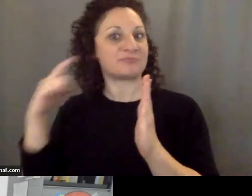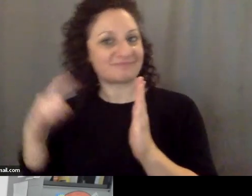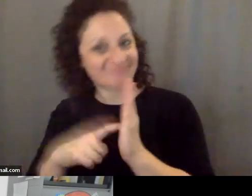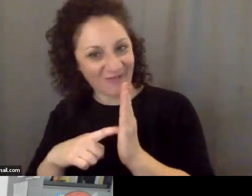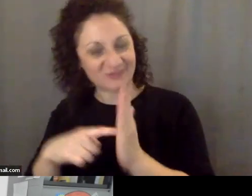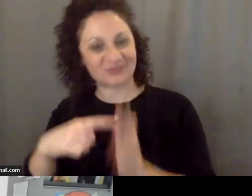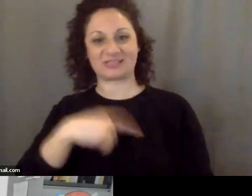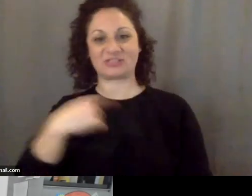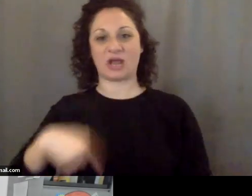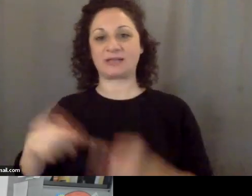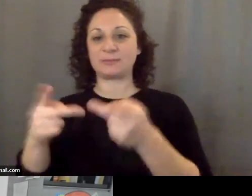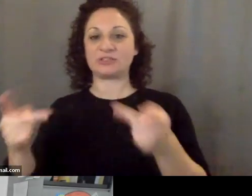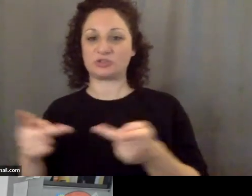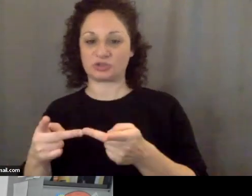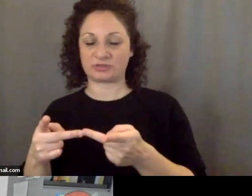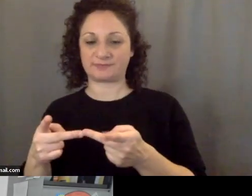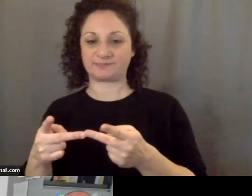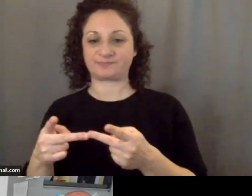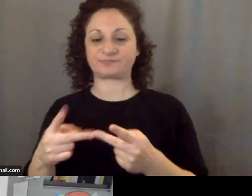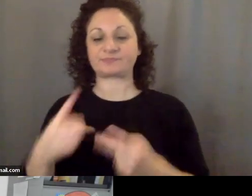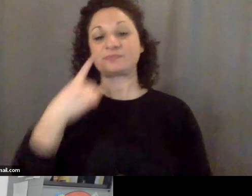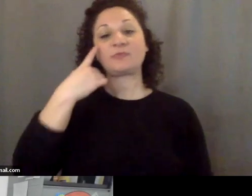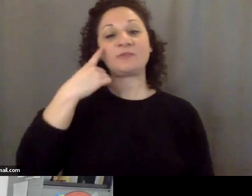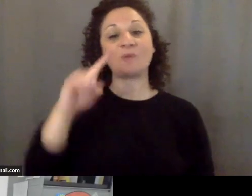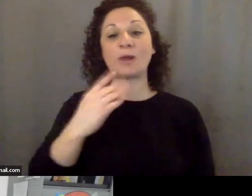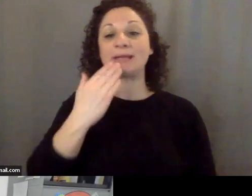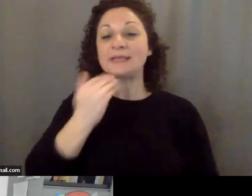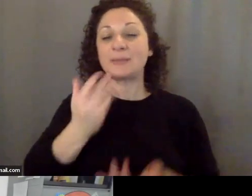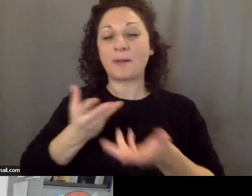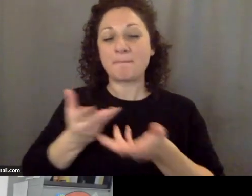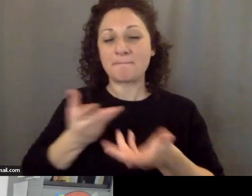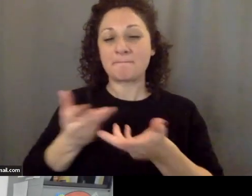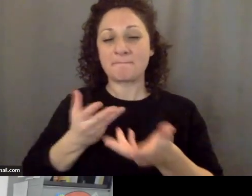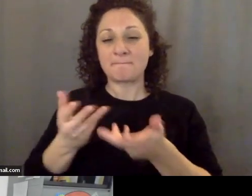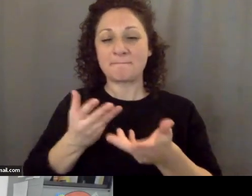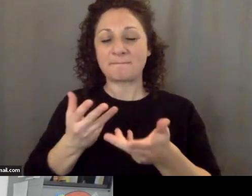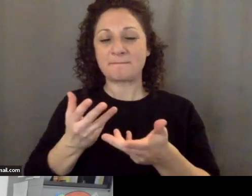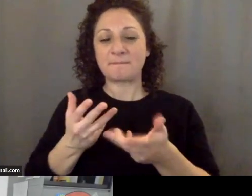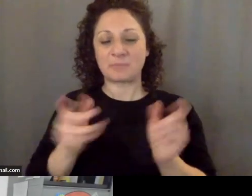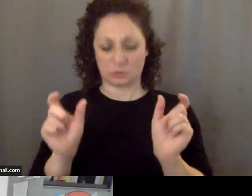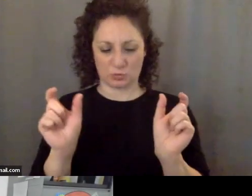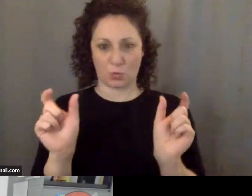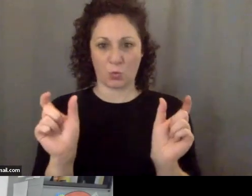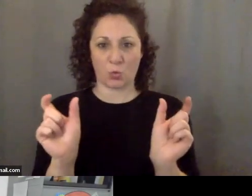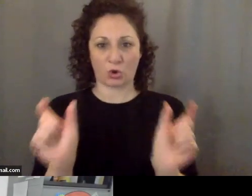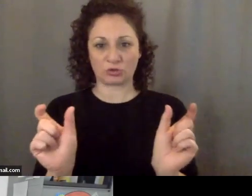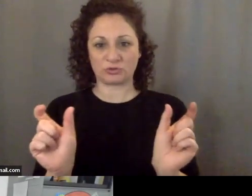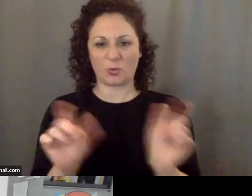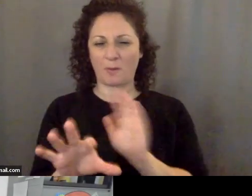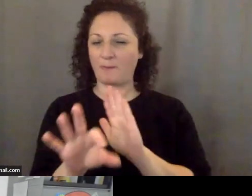relations this is there is a big gap between those two words those words were chosen carefully